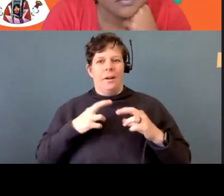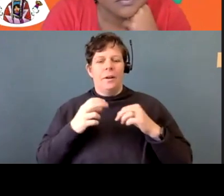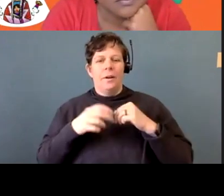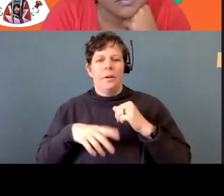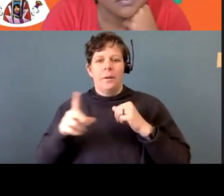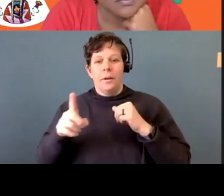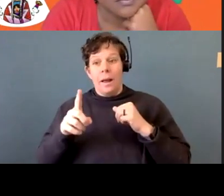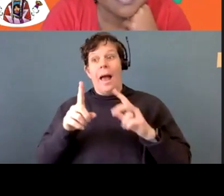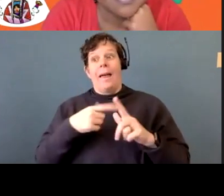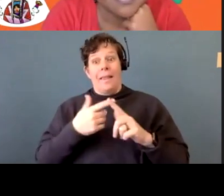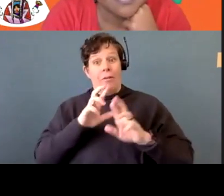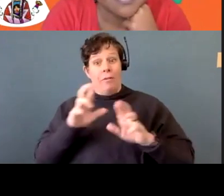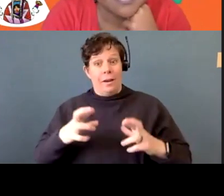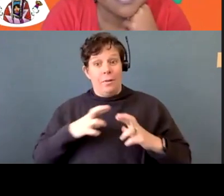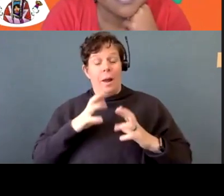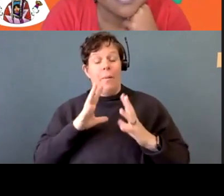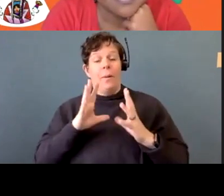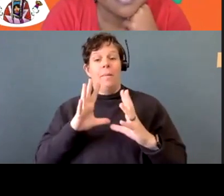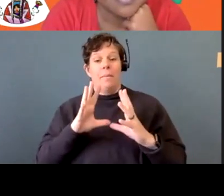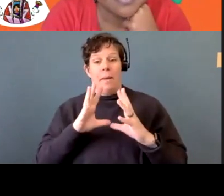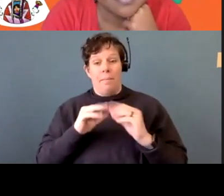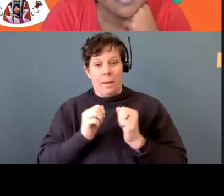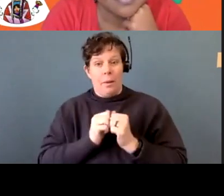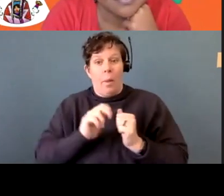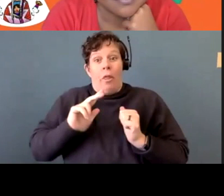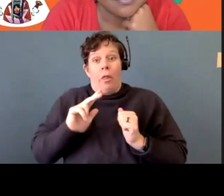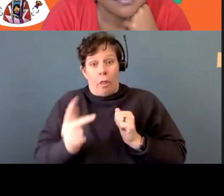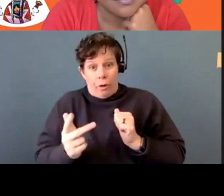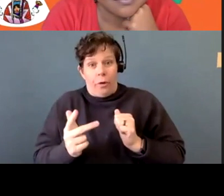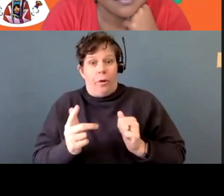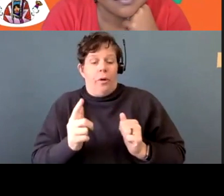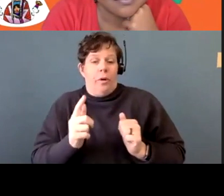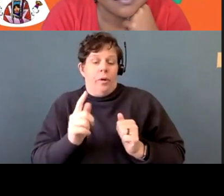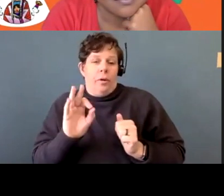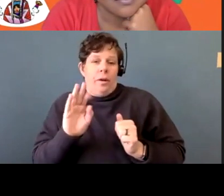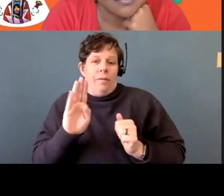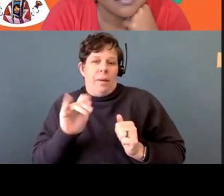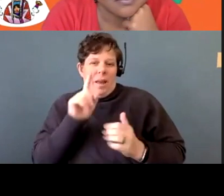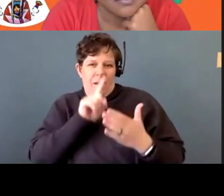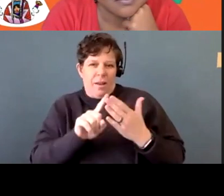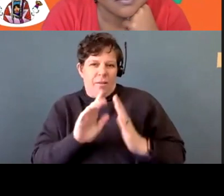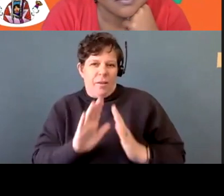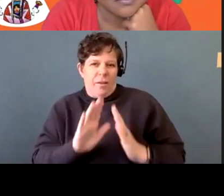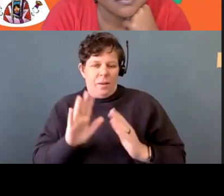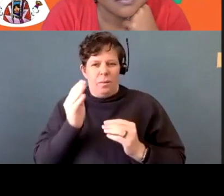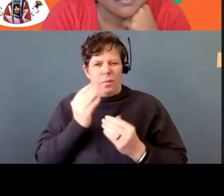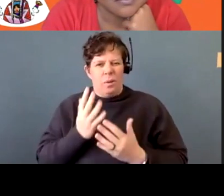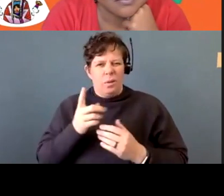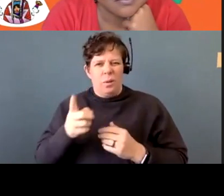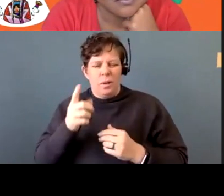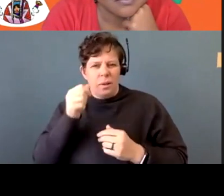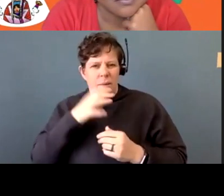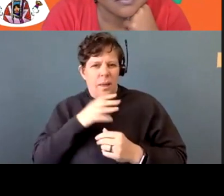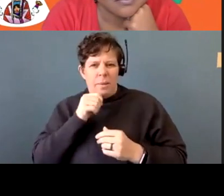met the new one, the third one. Um, and I don't know if this person, we were told he may not stay on the